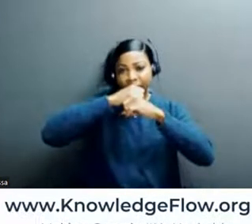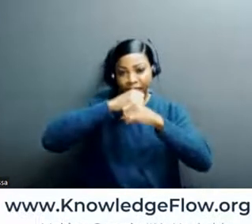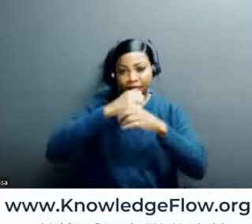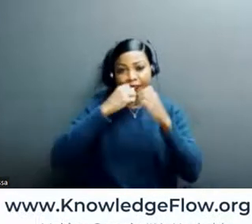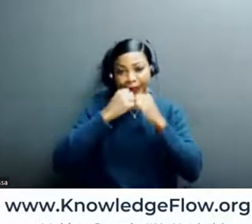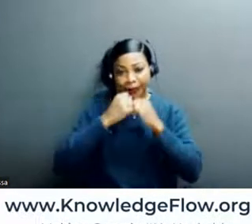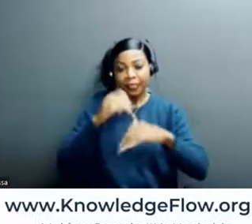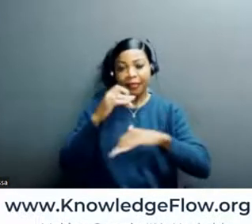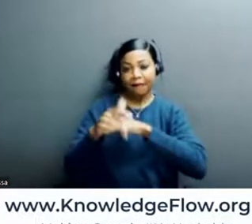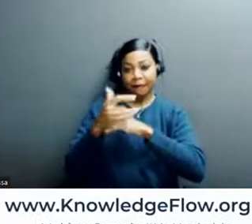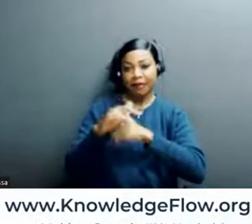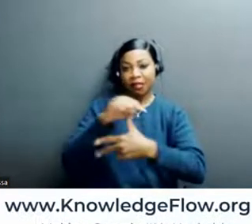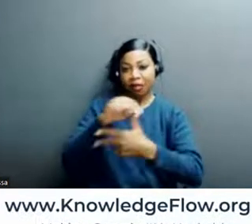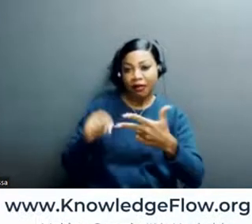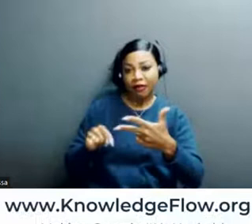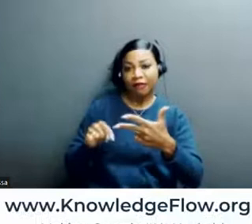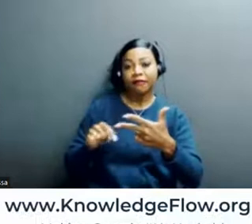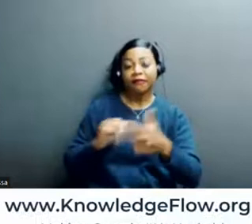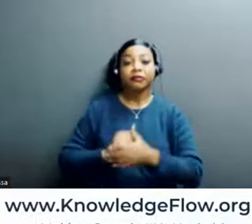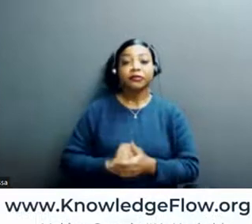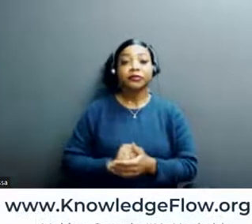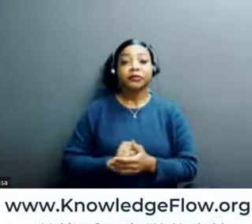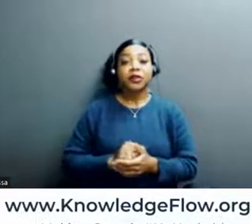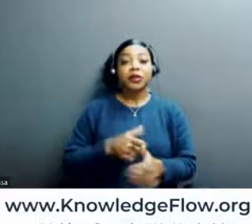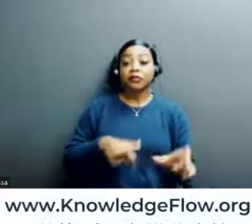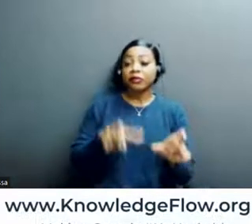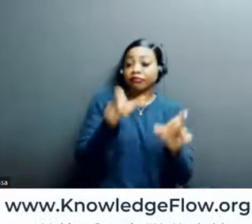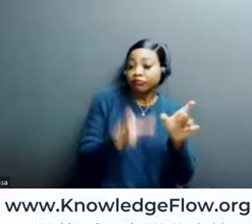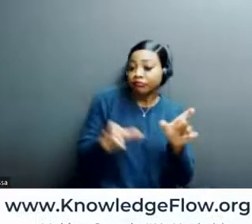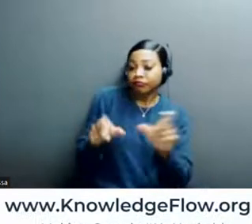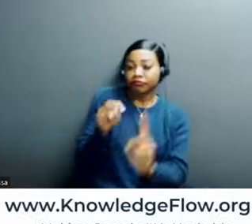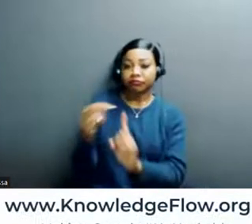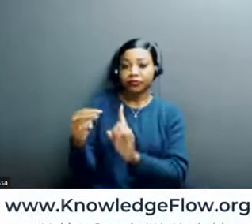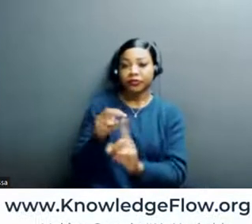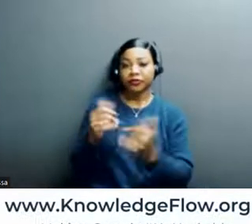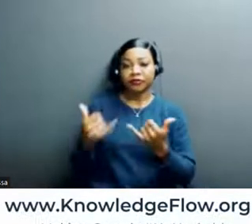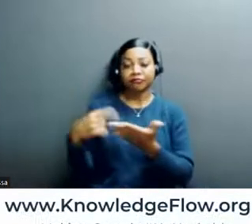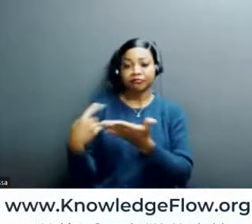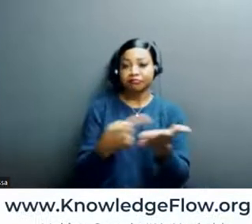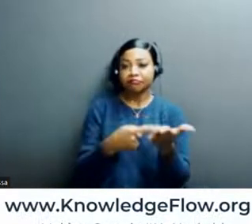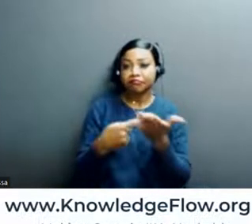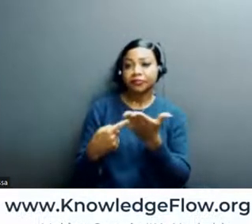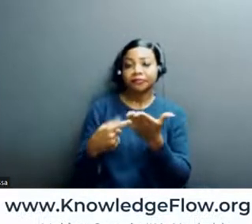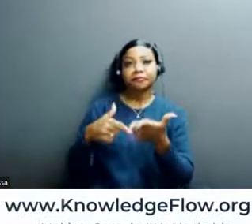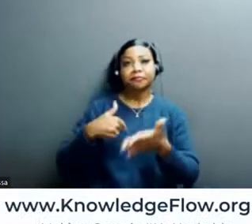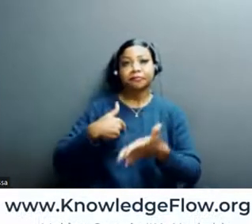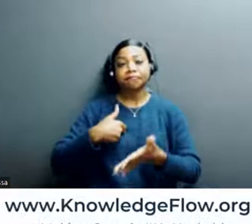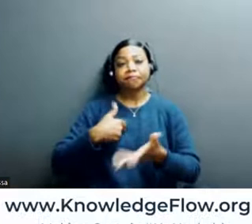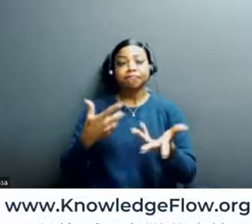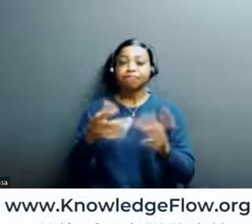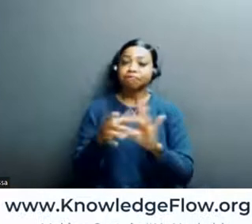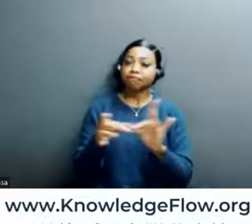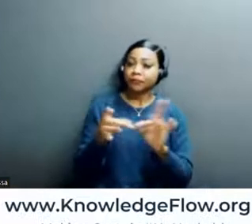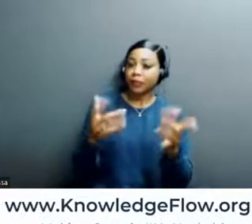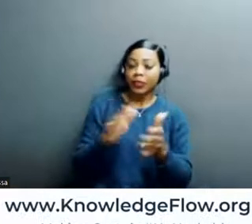availability of those assets. So from an individual perspective for today's discussion, I would say making sure that you have